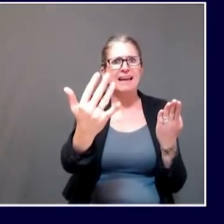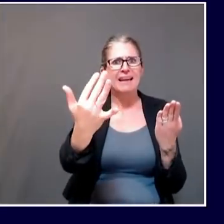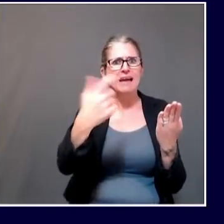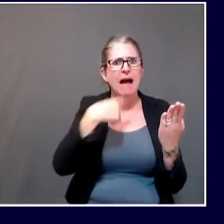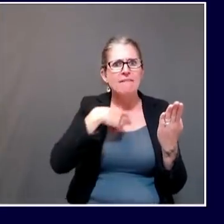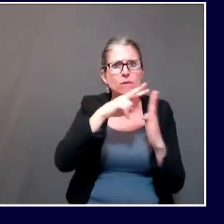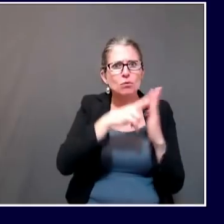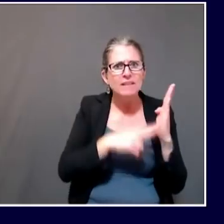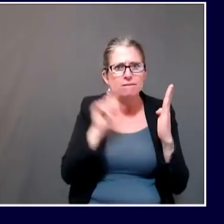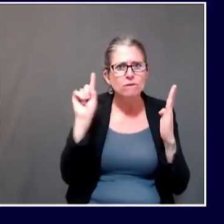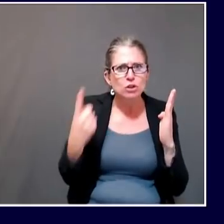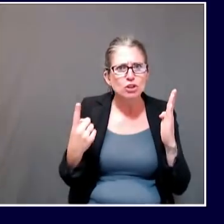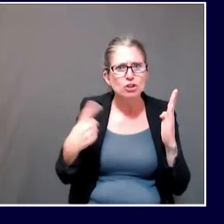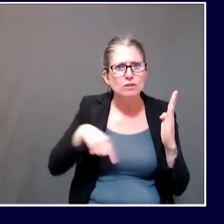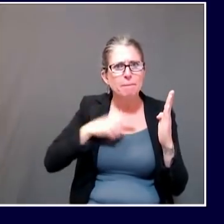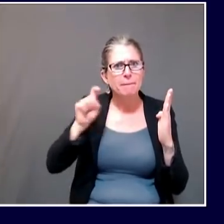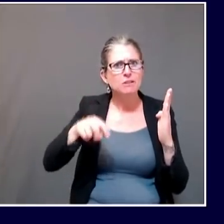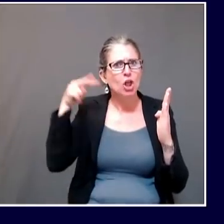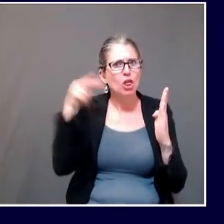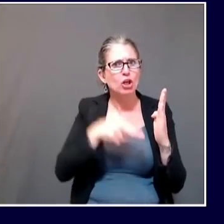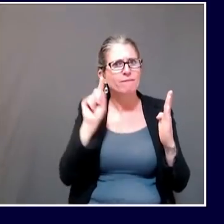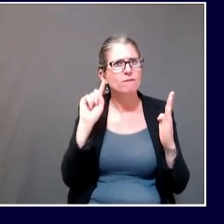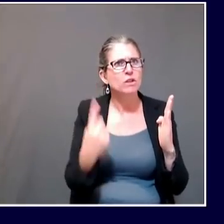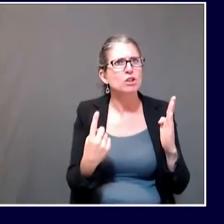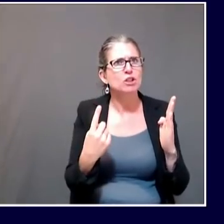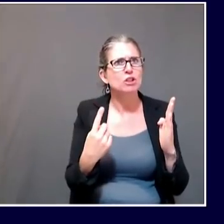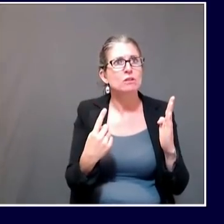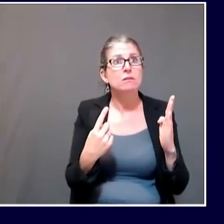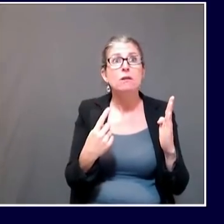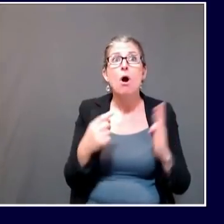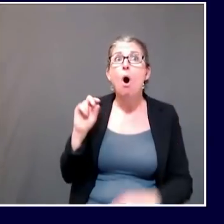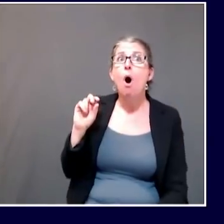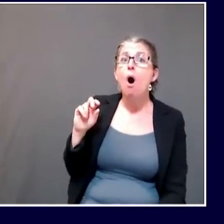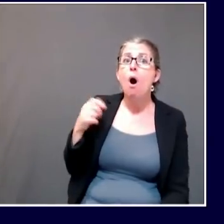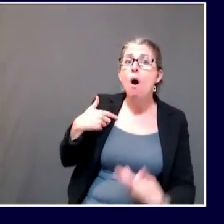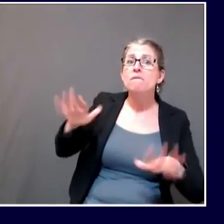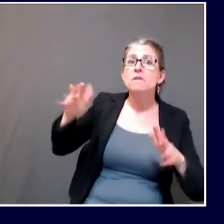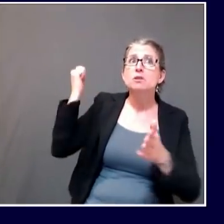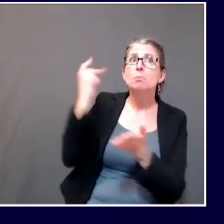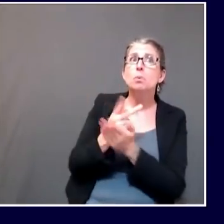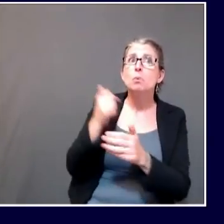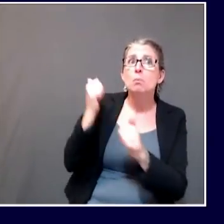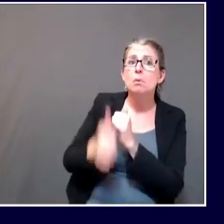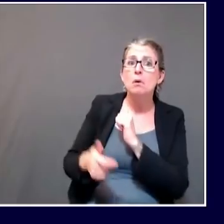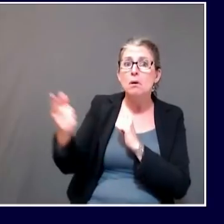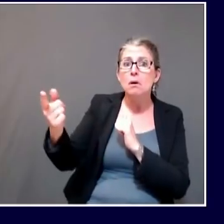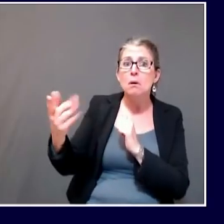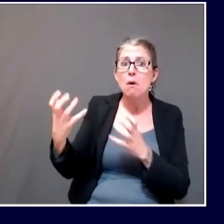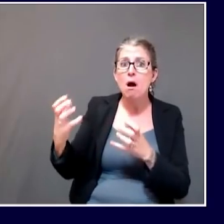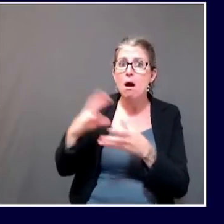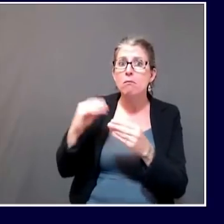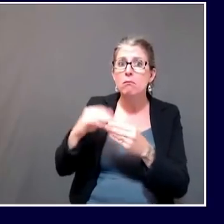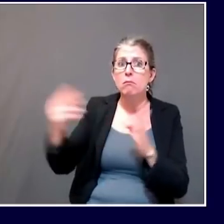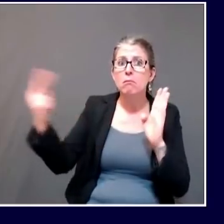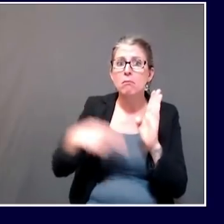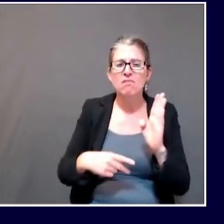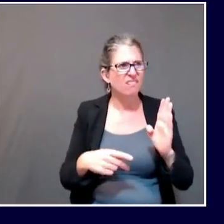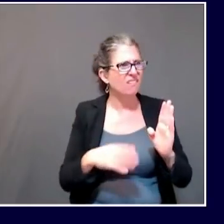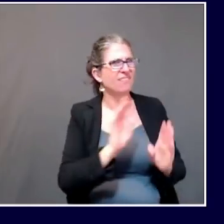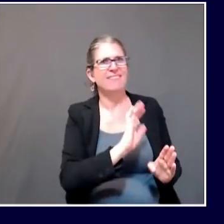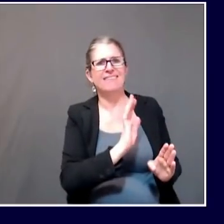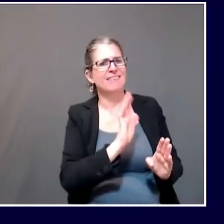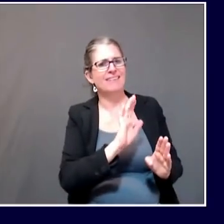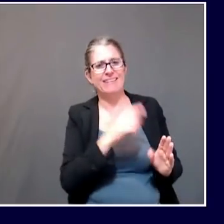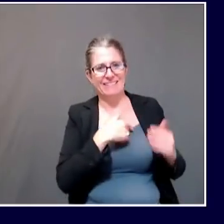They would appreciate our input, and we are providing that input. But we do appreciate the fact that it's September 1st, and we know that lots of